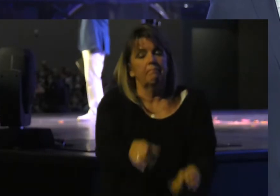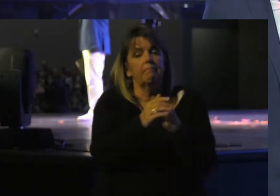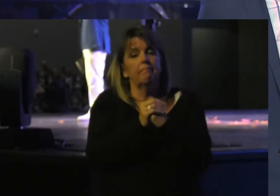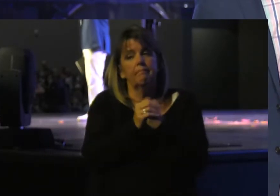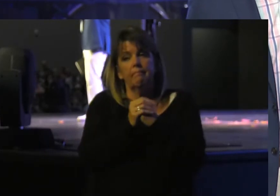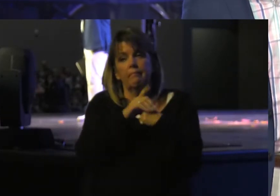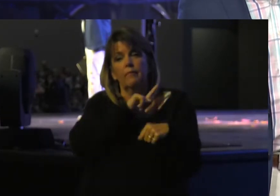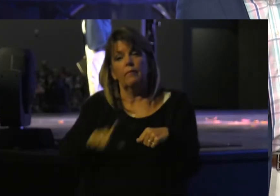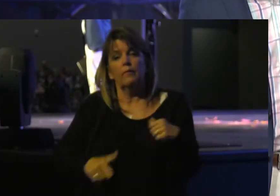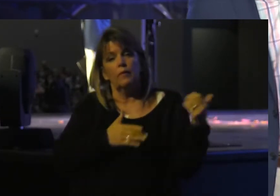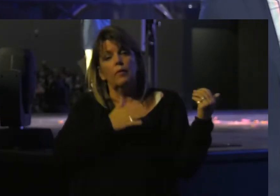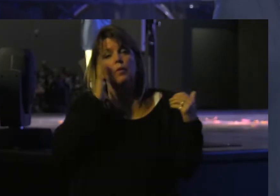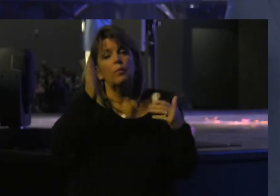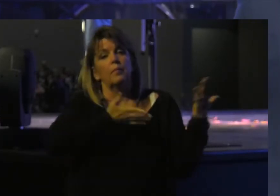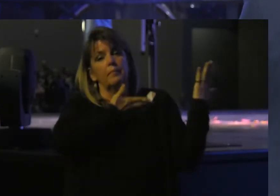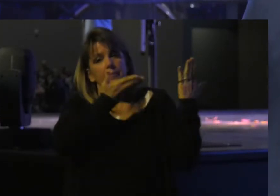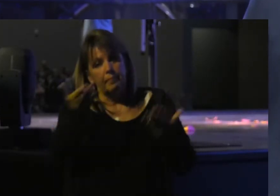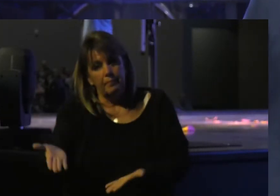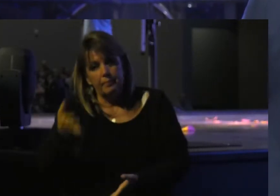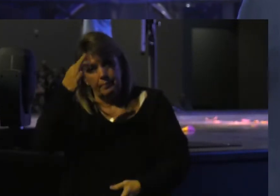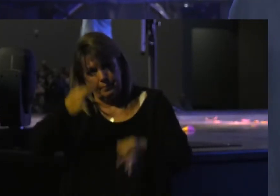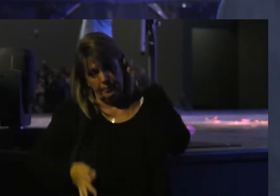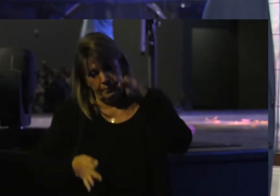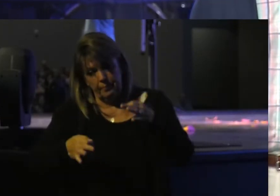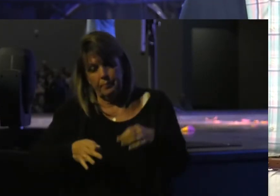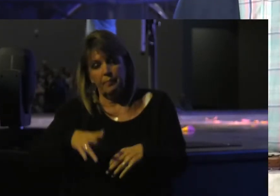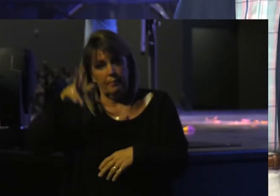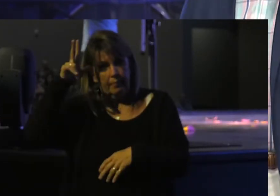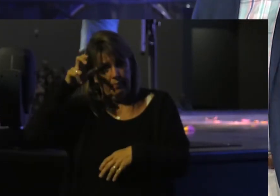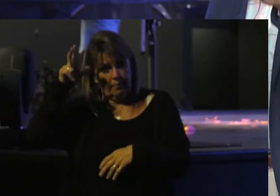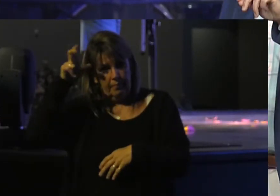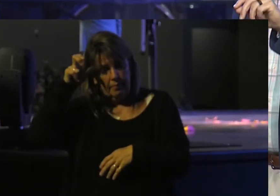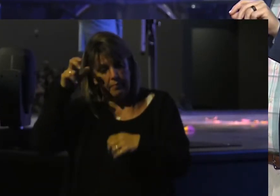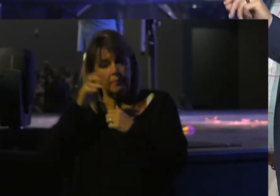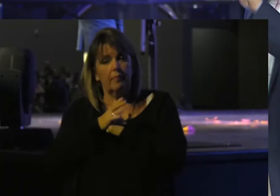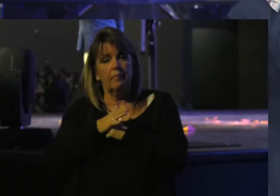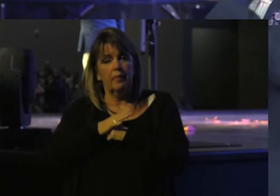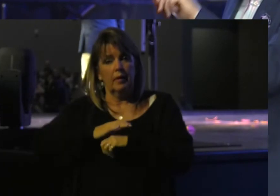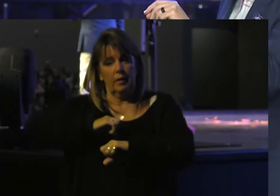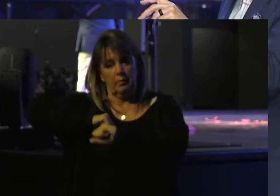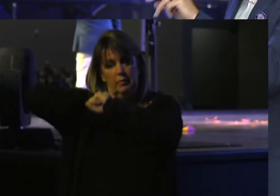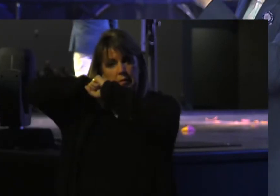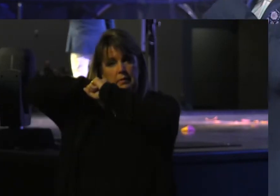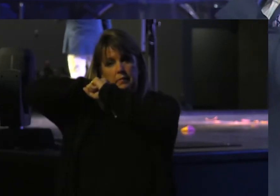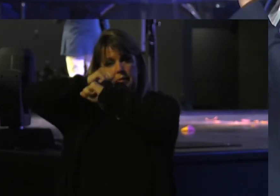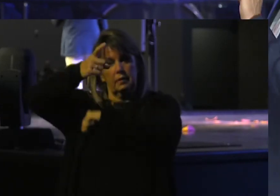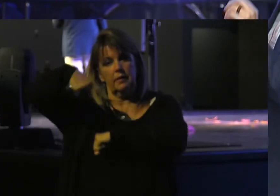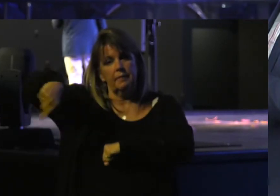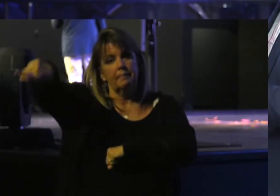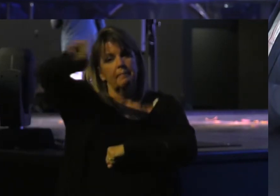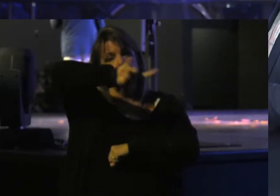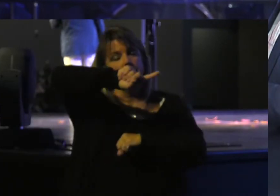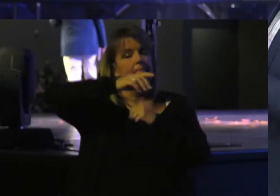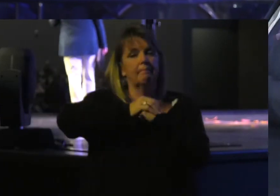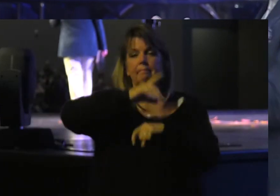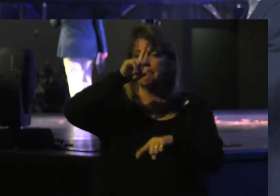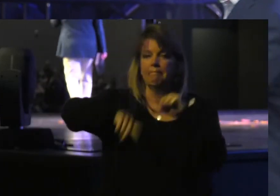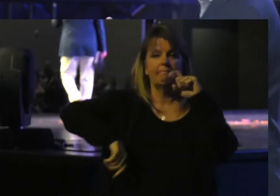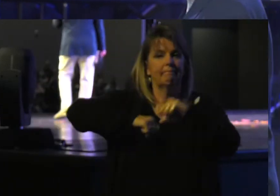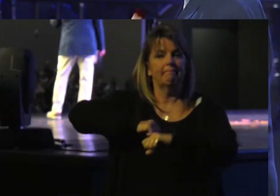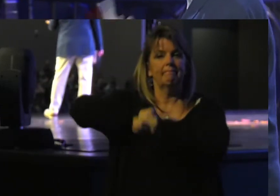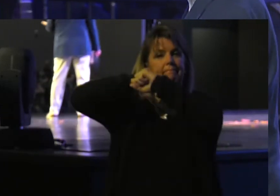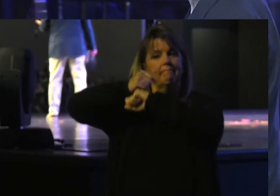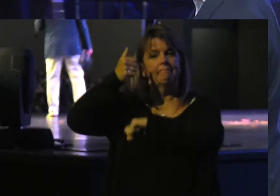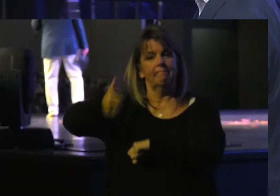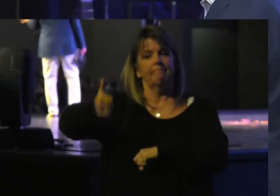will Bring Judgment On the Wicked And he Will Defend Those Who are Defenseless The scriptures